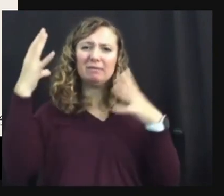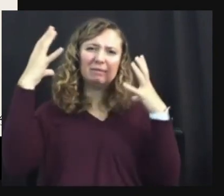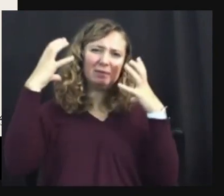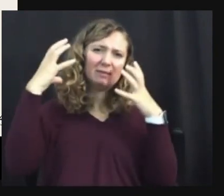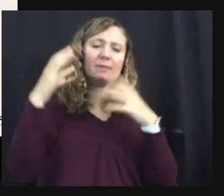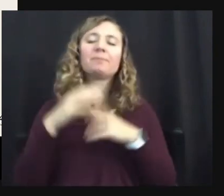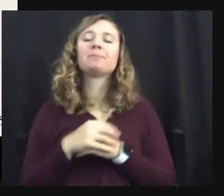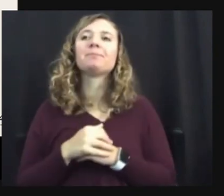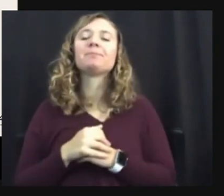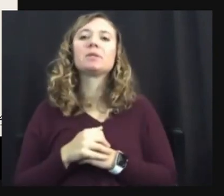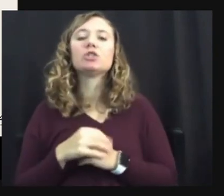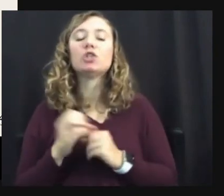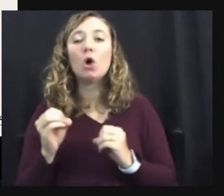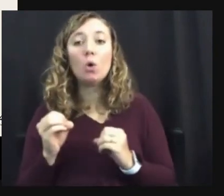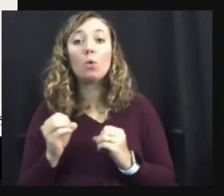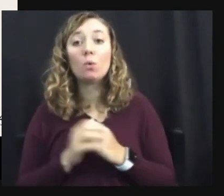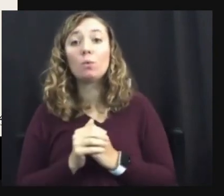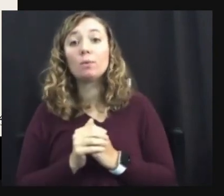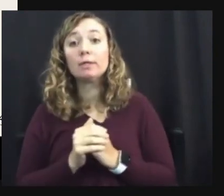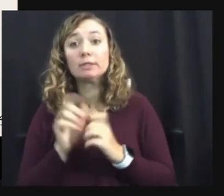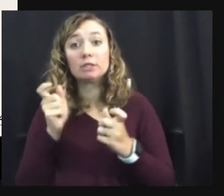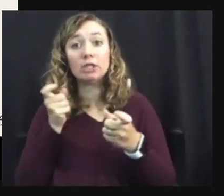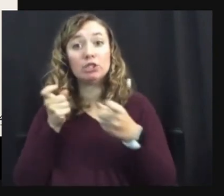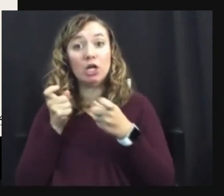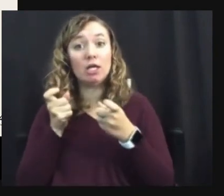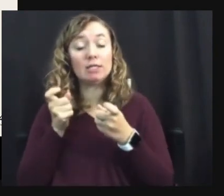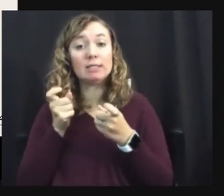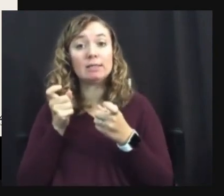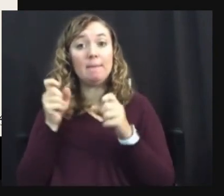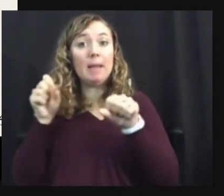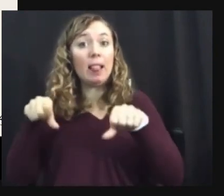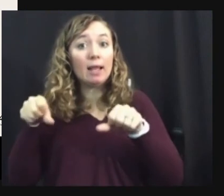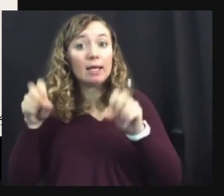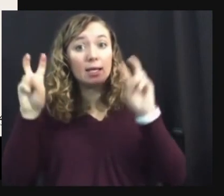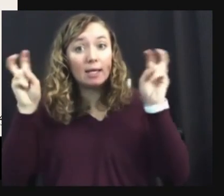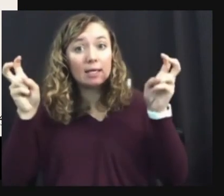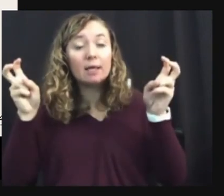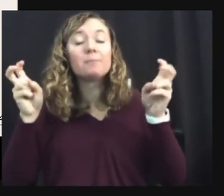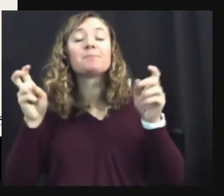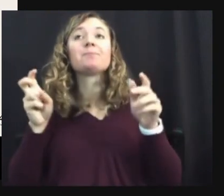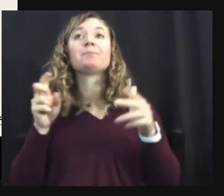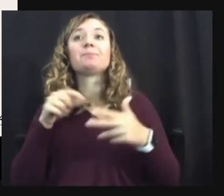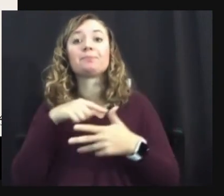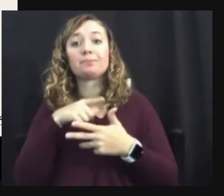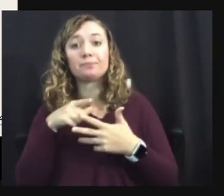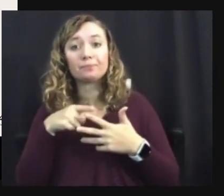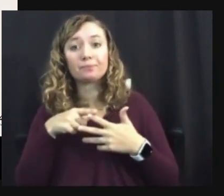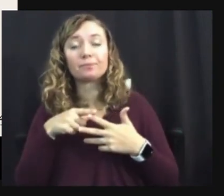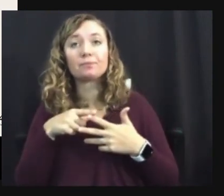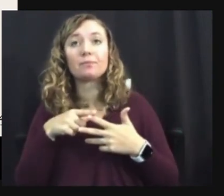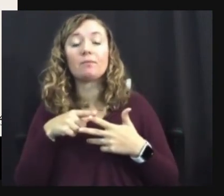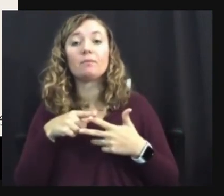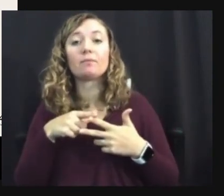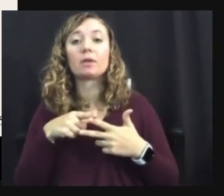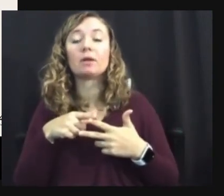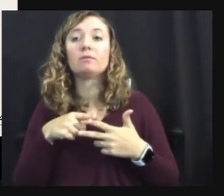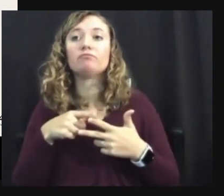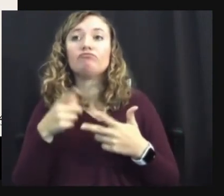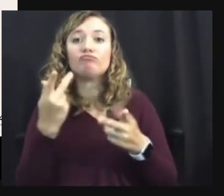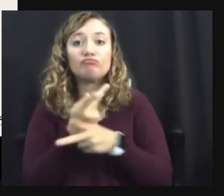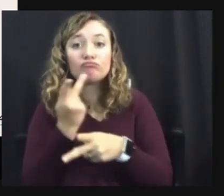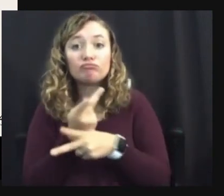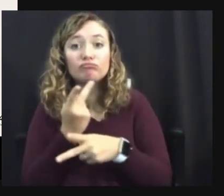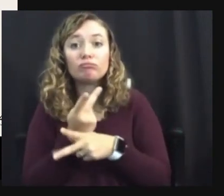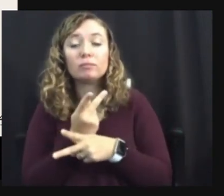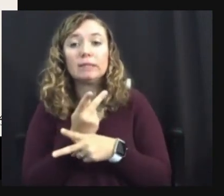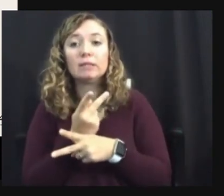so, so adjustability is one thing. Another thing is figuring out a way